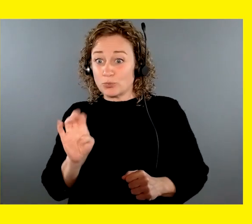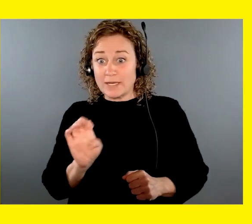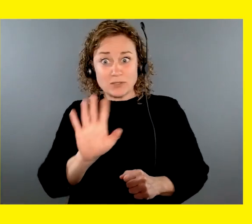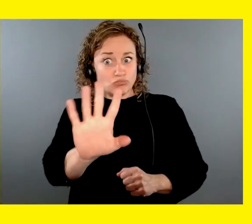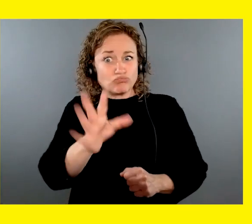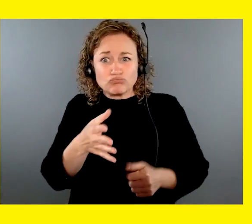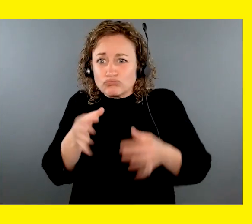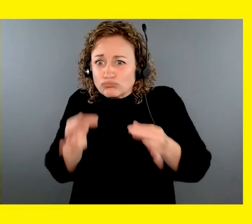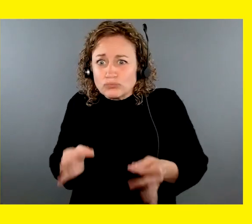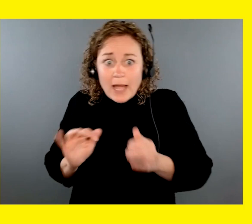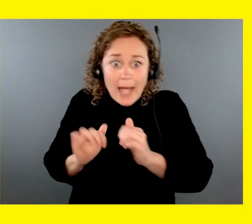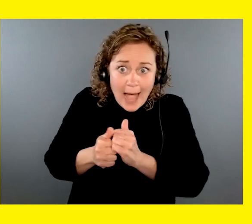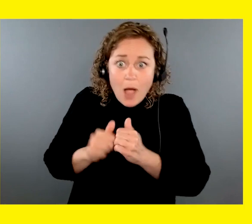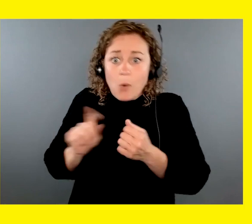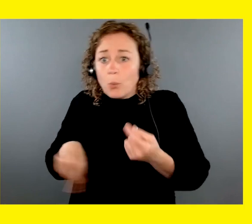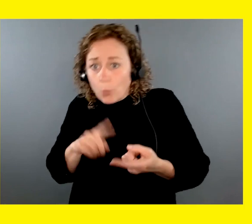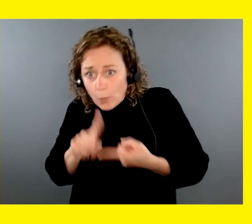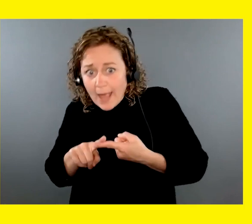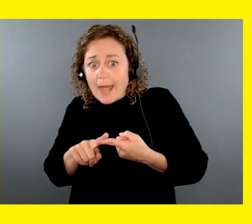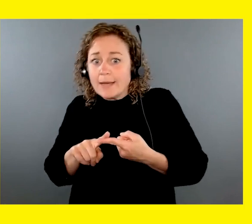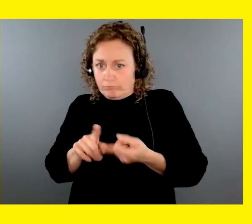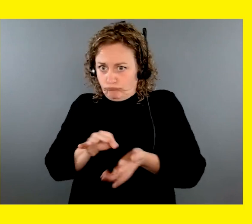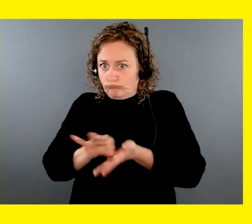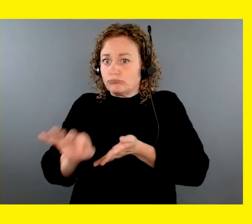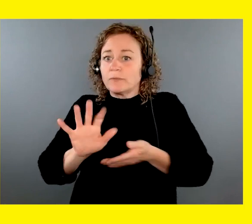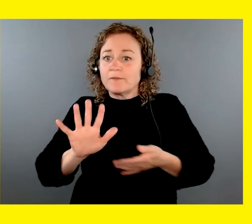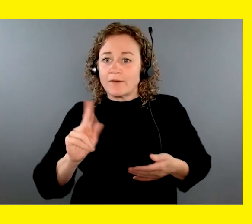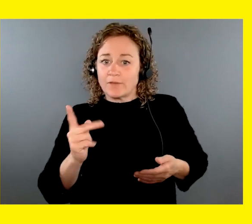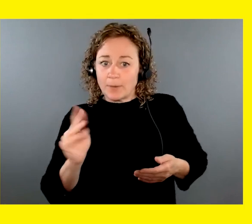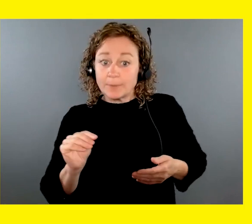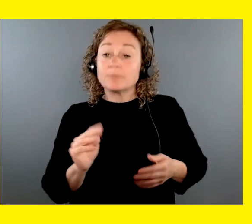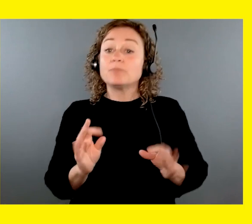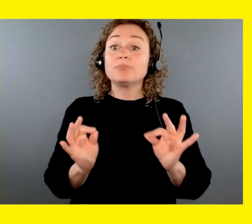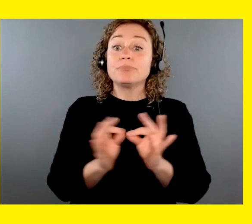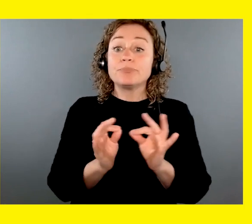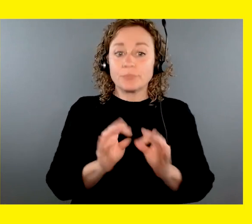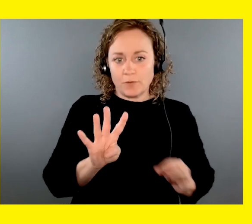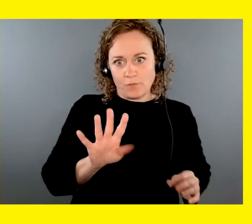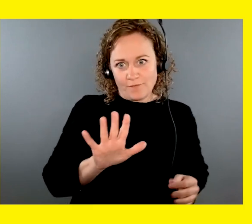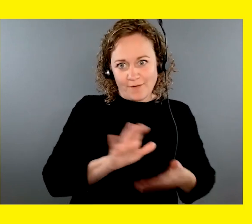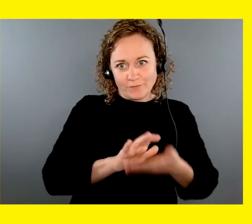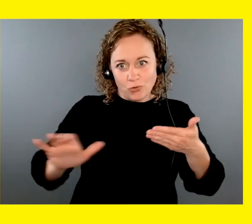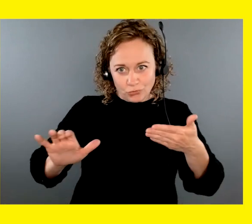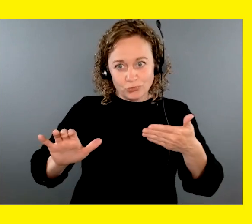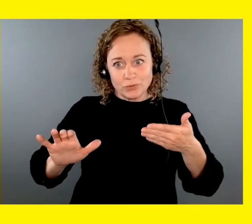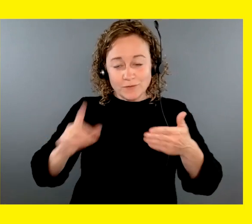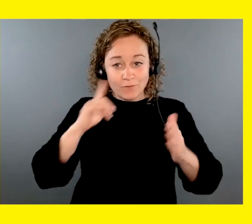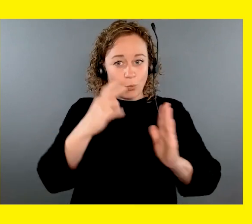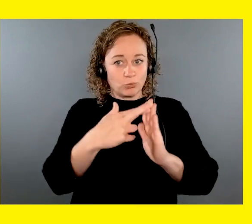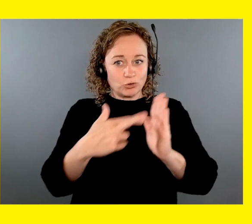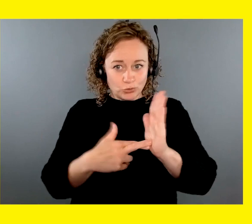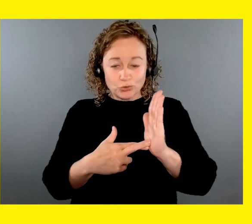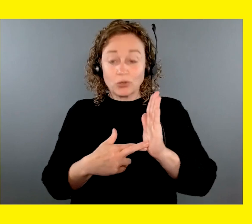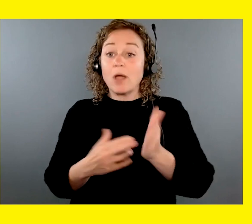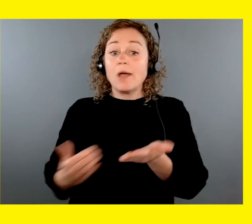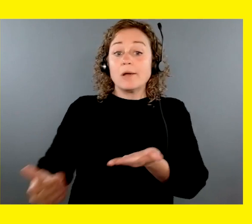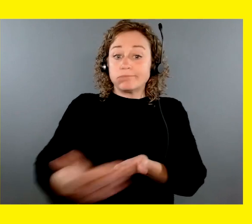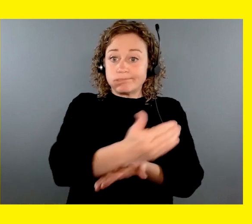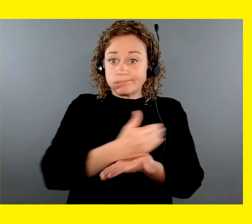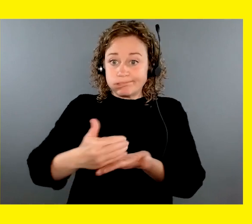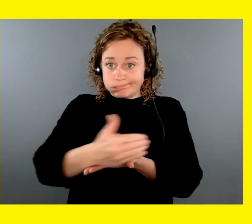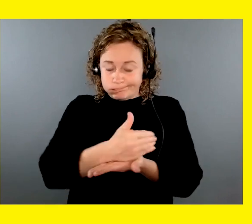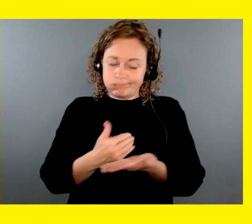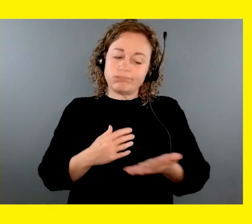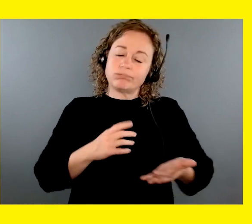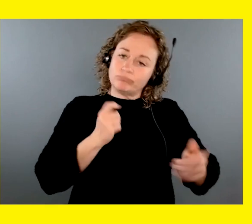The registration is only $45 with all proceeds raised going towards CNIB Guide Dogs in communities across Canada.